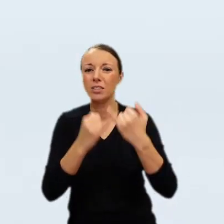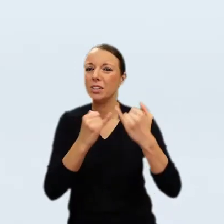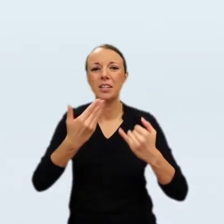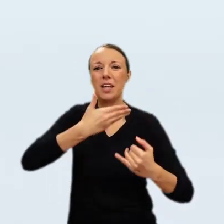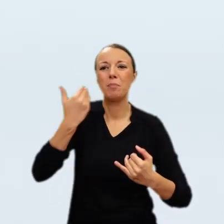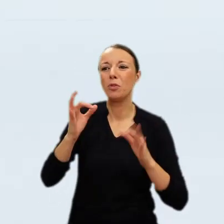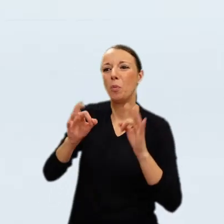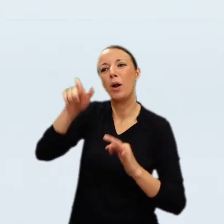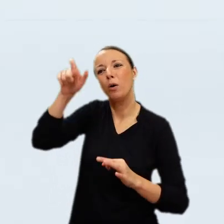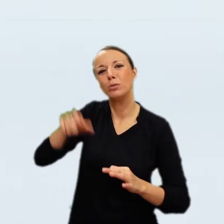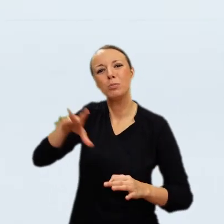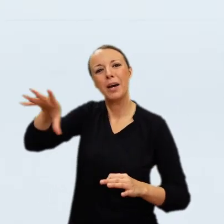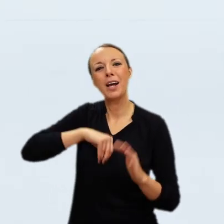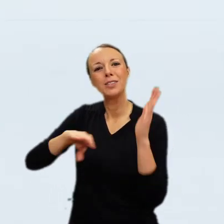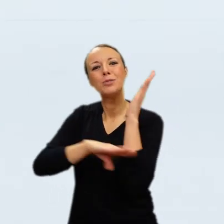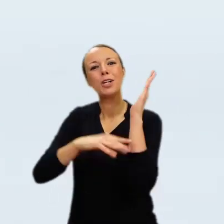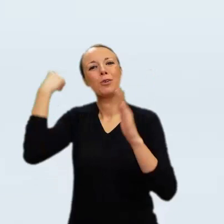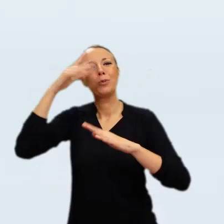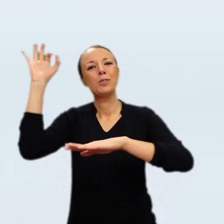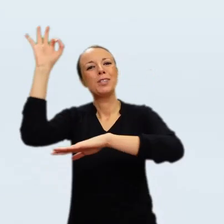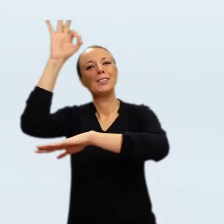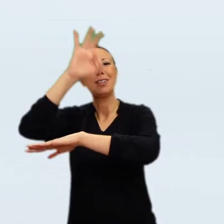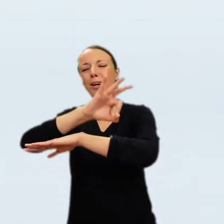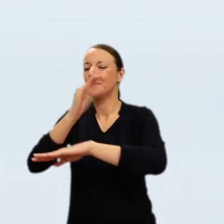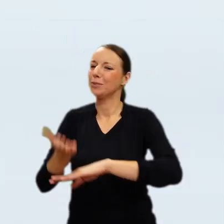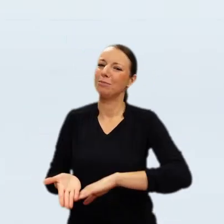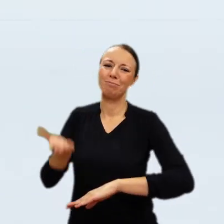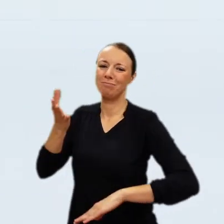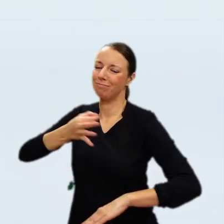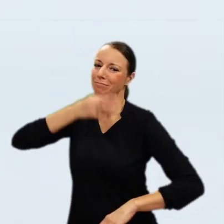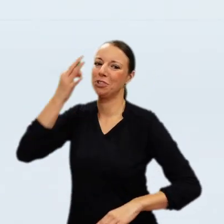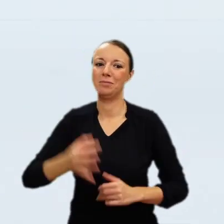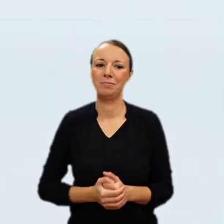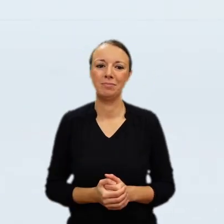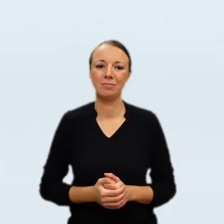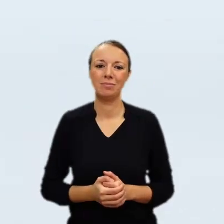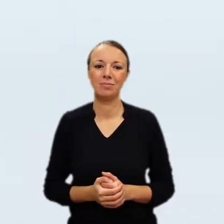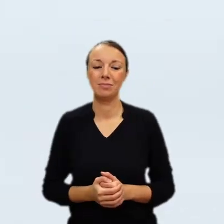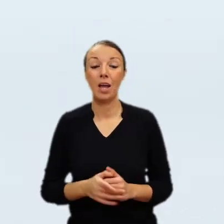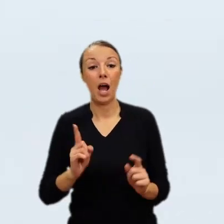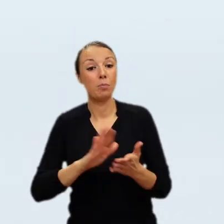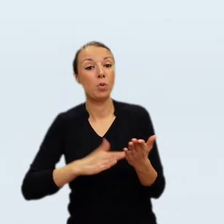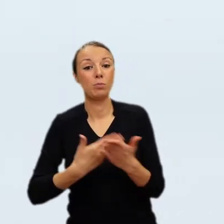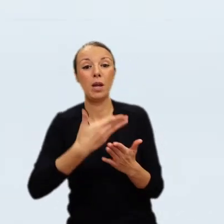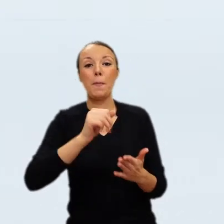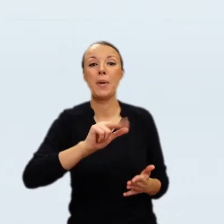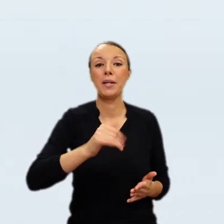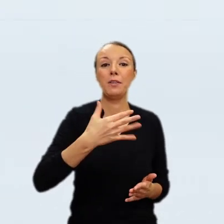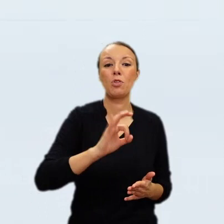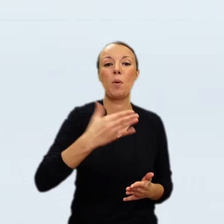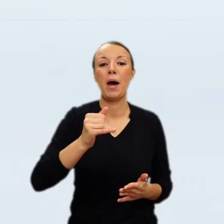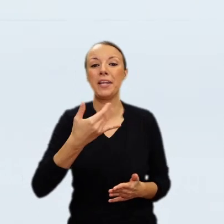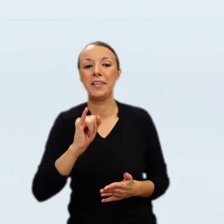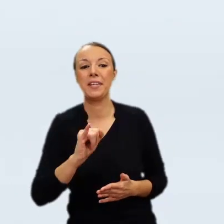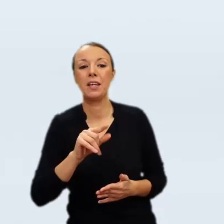for the Polish rider occasionally and anyway it's in the Frick which thanks heaven you haven't gone to yet so we can go together for the first time